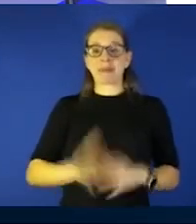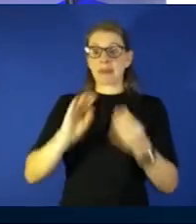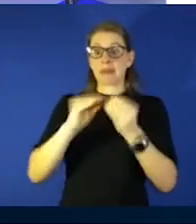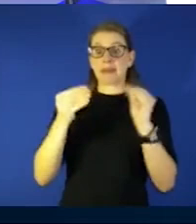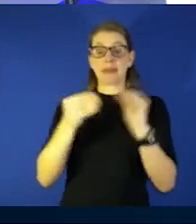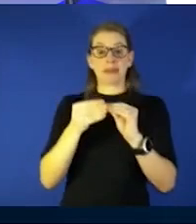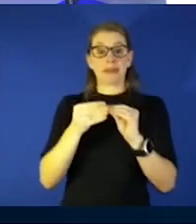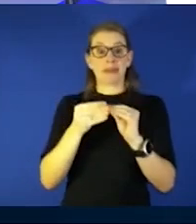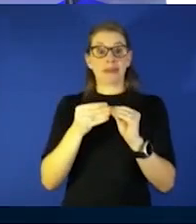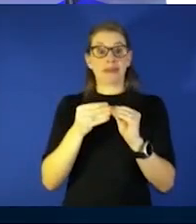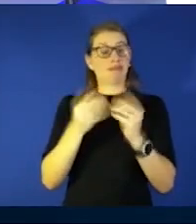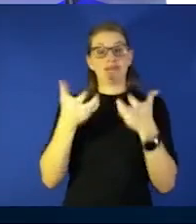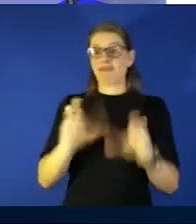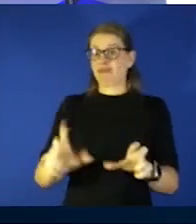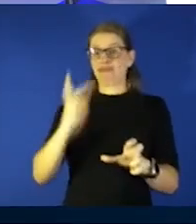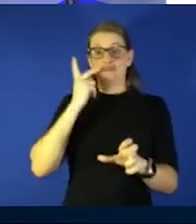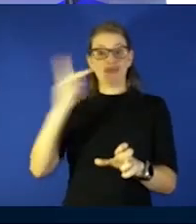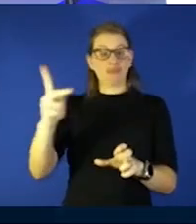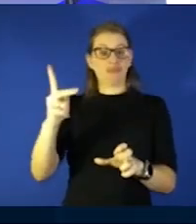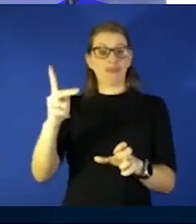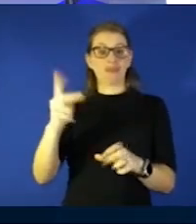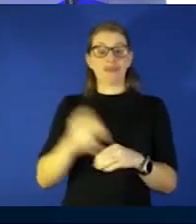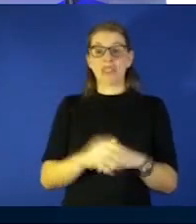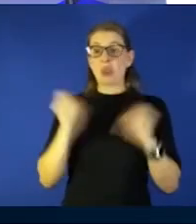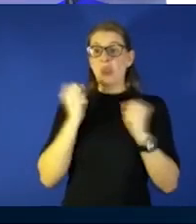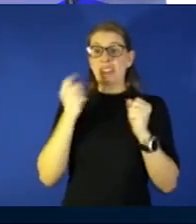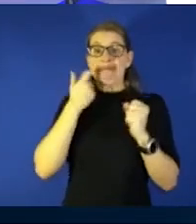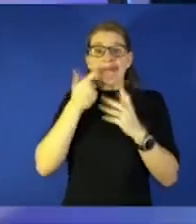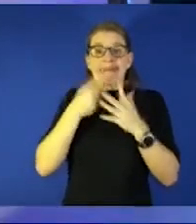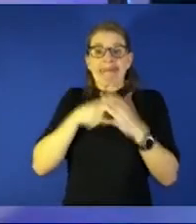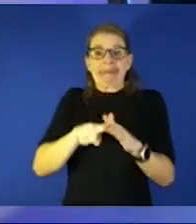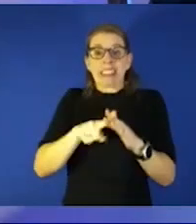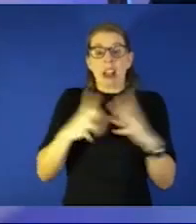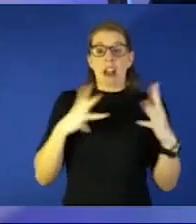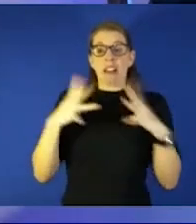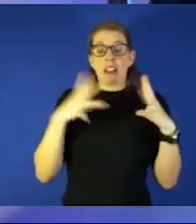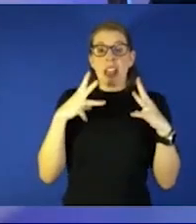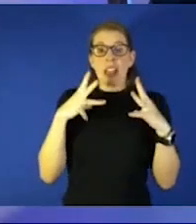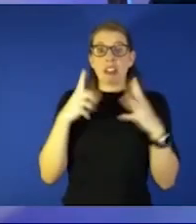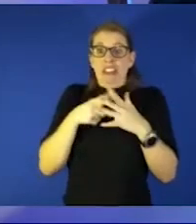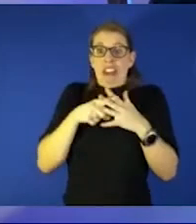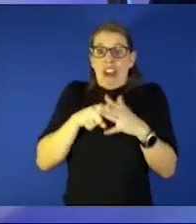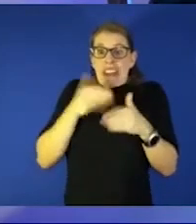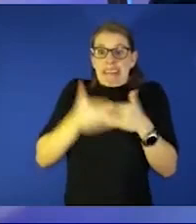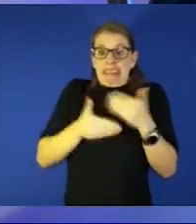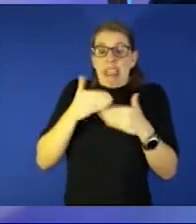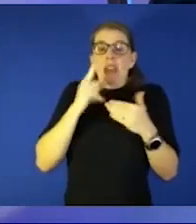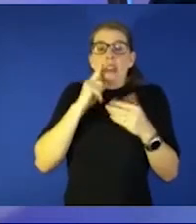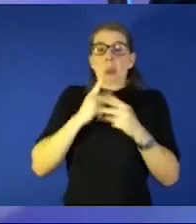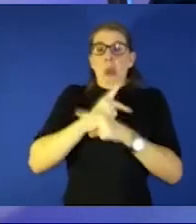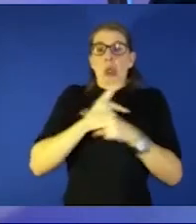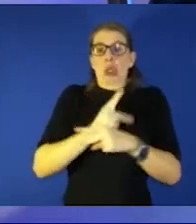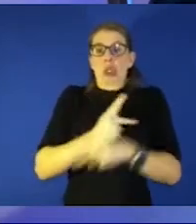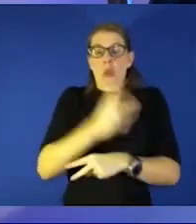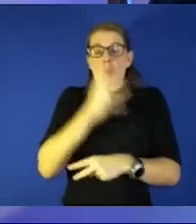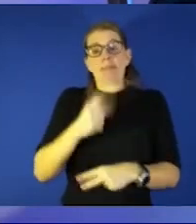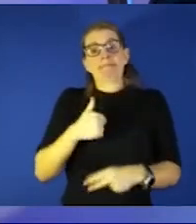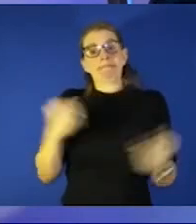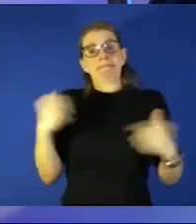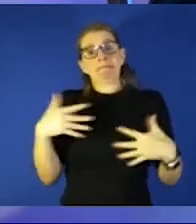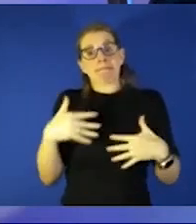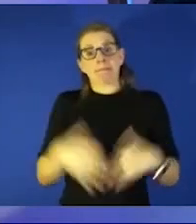want to see the winter's just getting started and with the holidays it's going to get a little worse now I'm afraid we know that people are gathering indoors etc